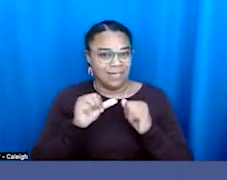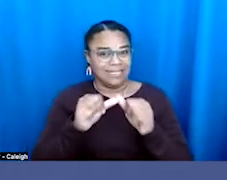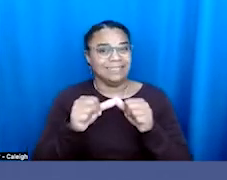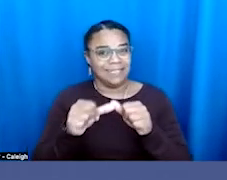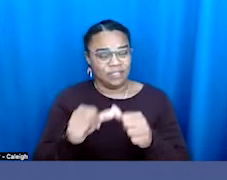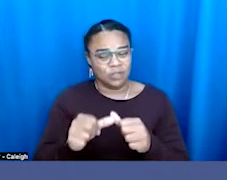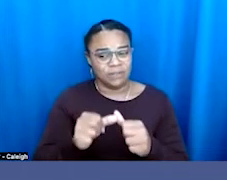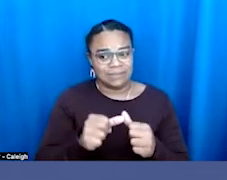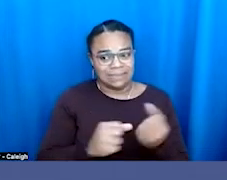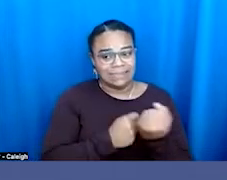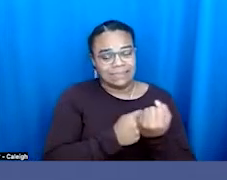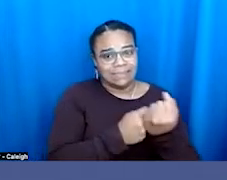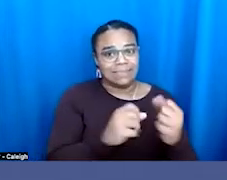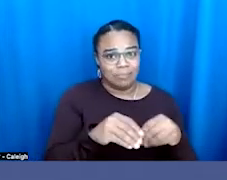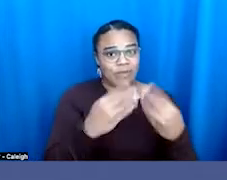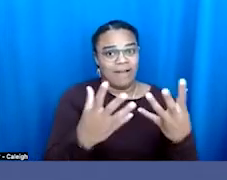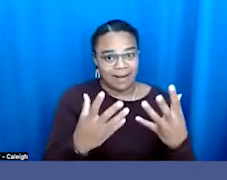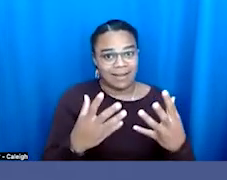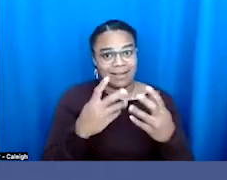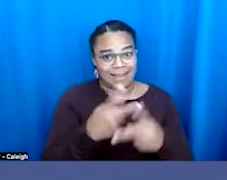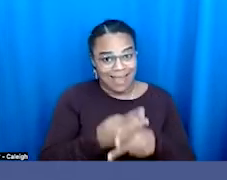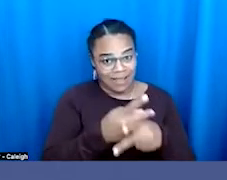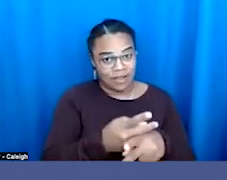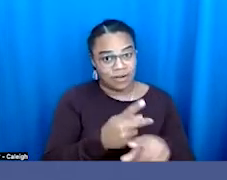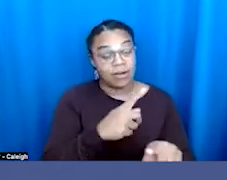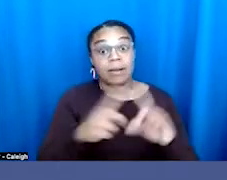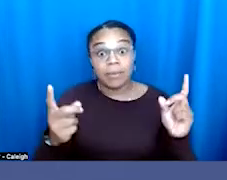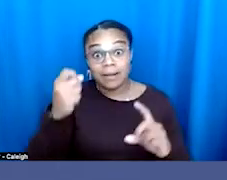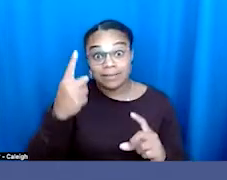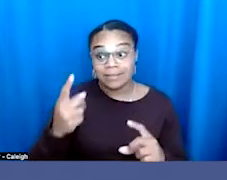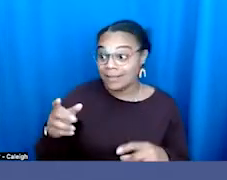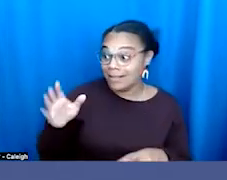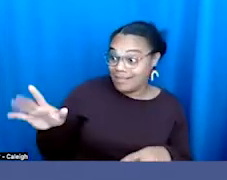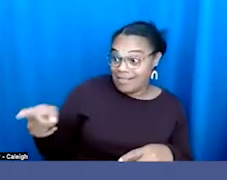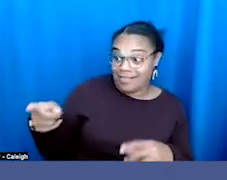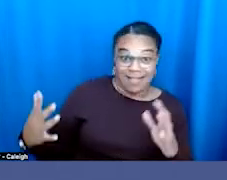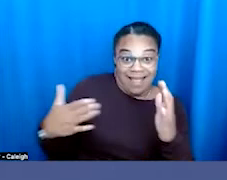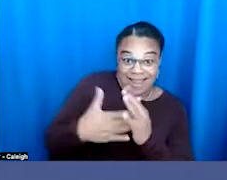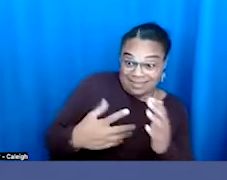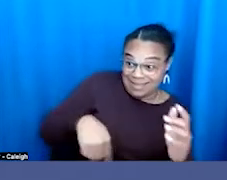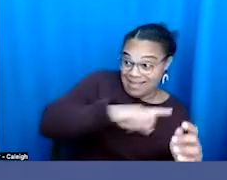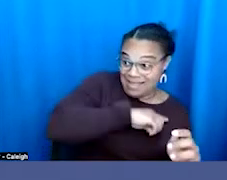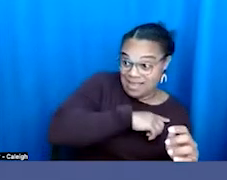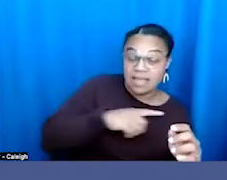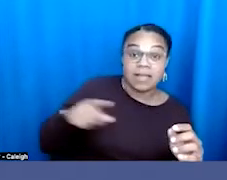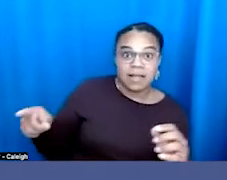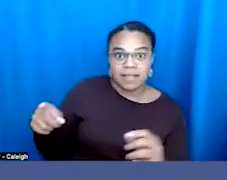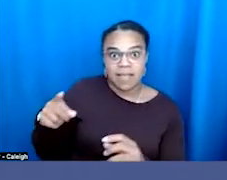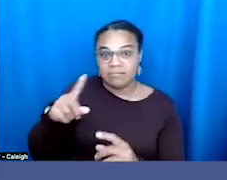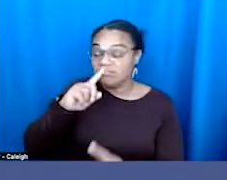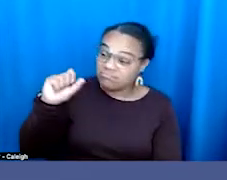-saving care. But the opposition is putting them in the crosshairs figuratively and actually literally.